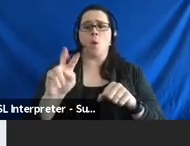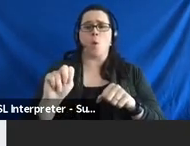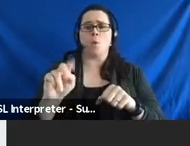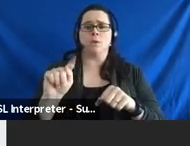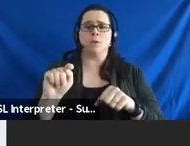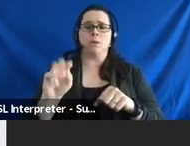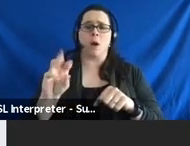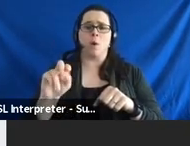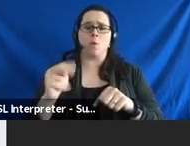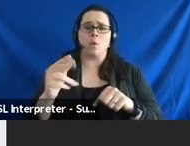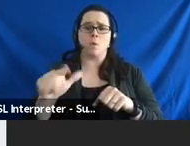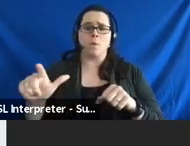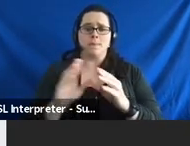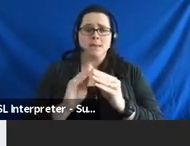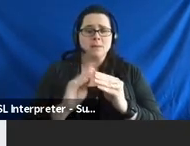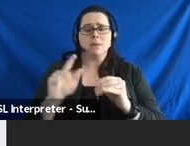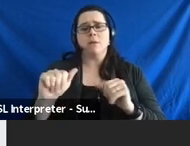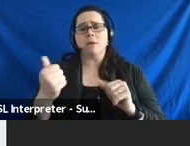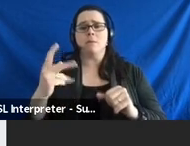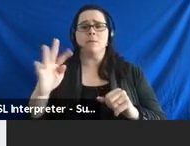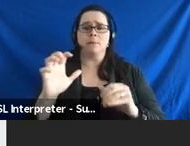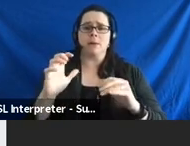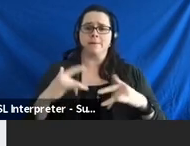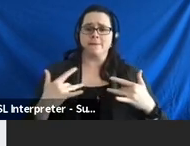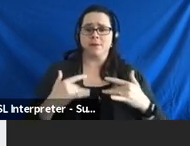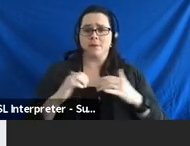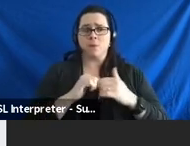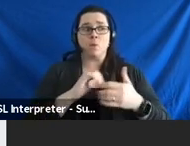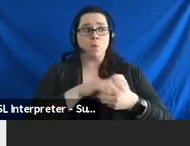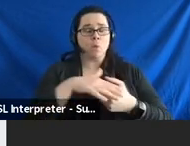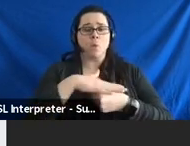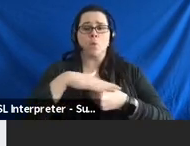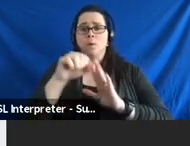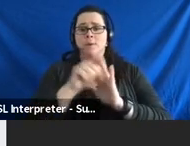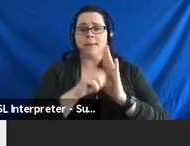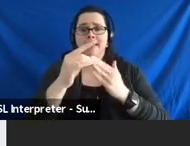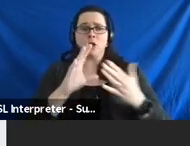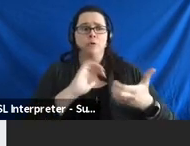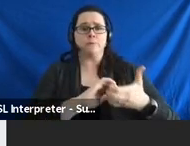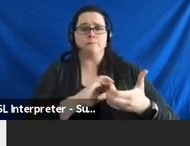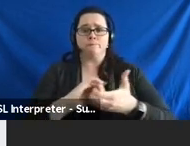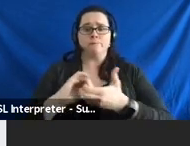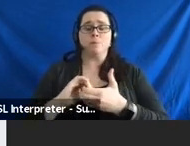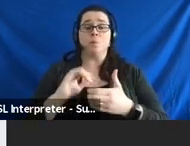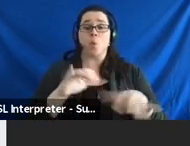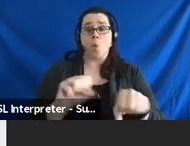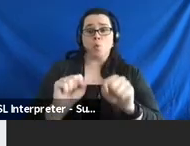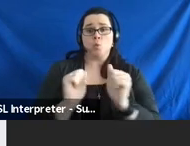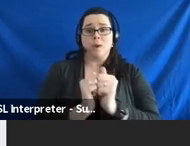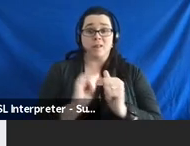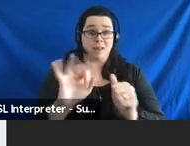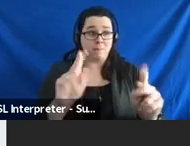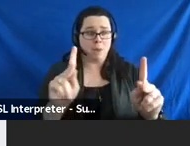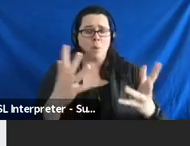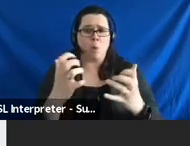and other public events with local and state leaders in their community. So, as we talked about before, if folks want help doing